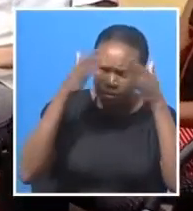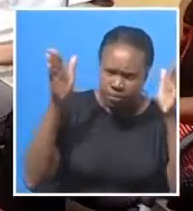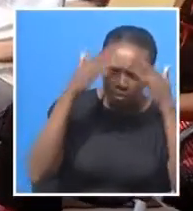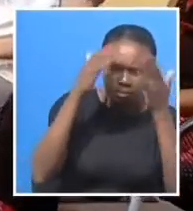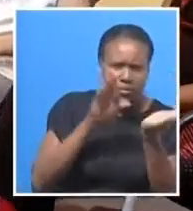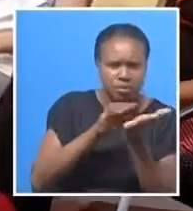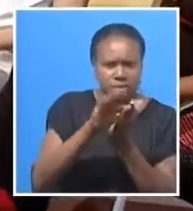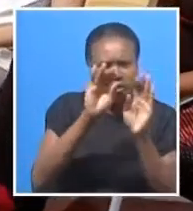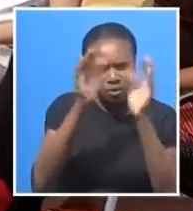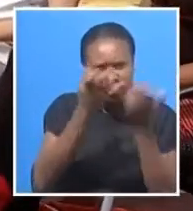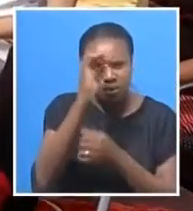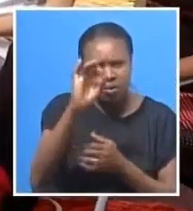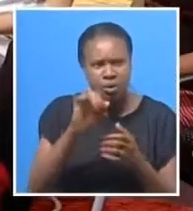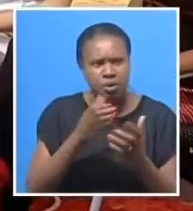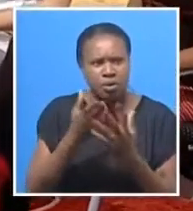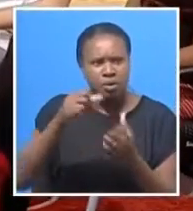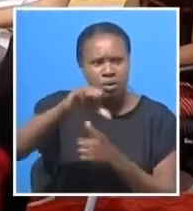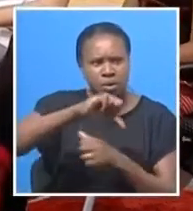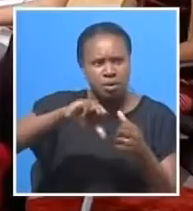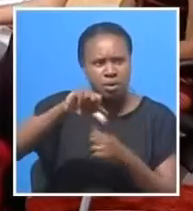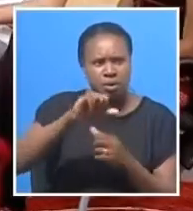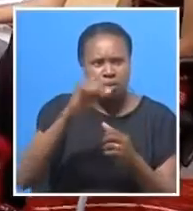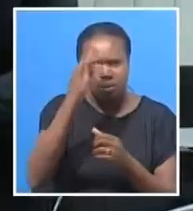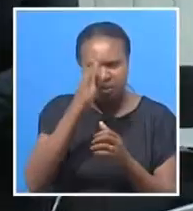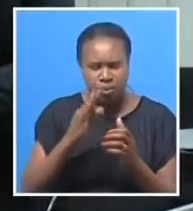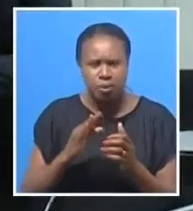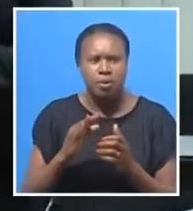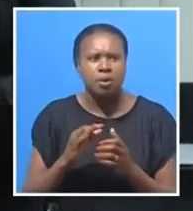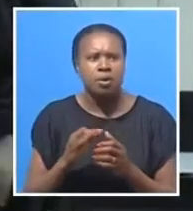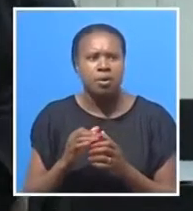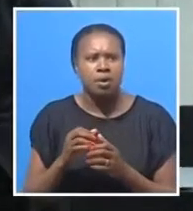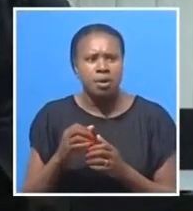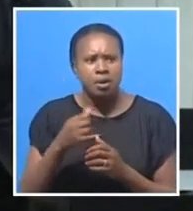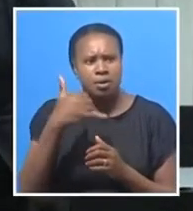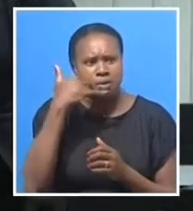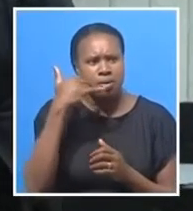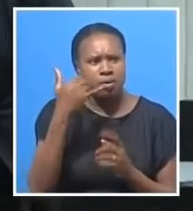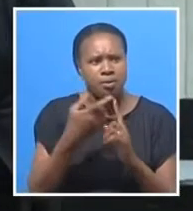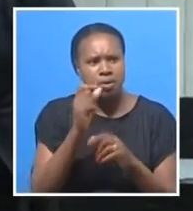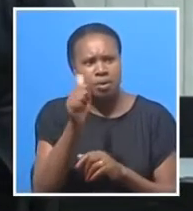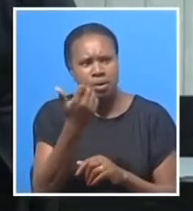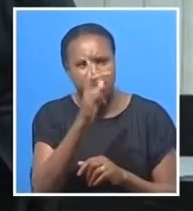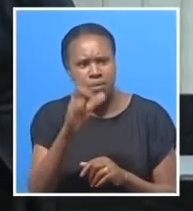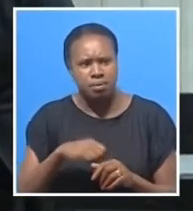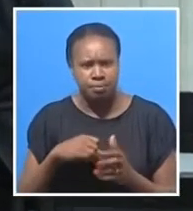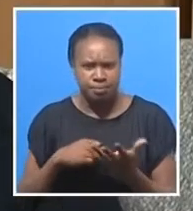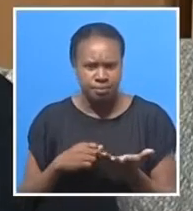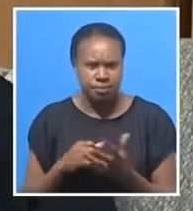in her own world through the social network, Facebook and personal calls that she receives from other patients.